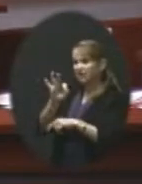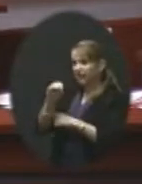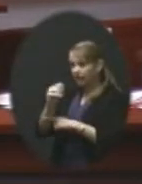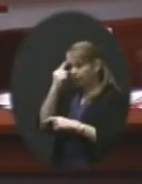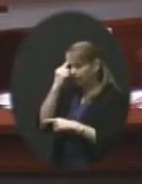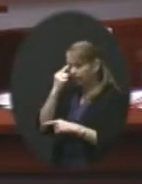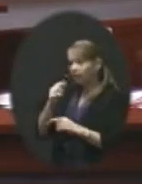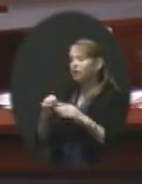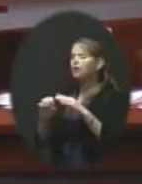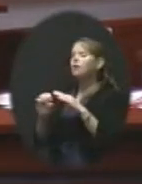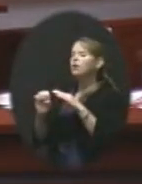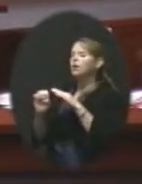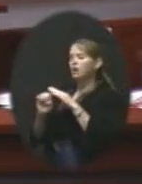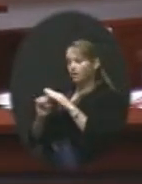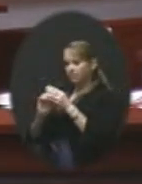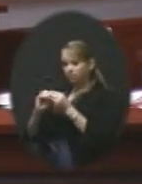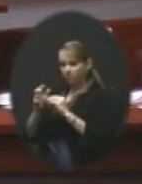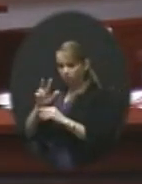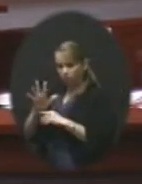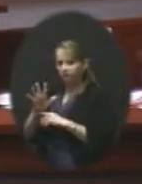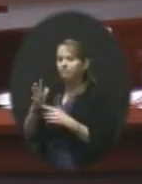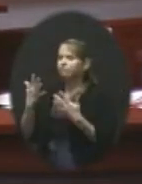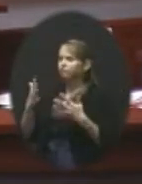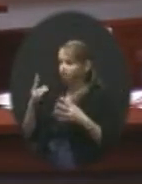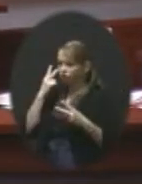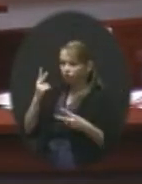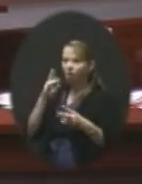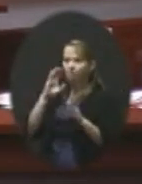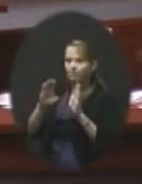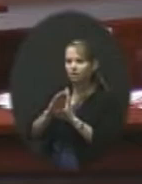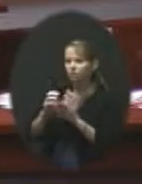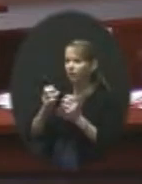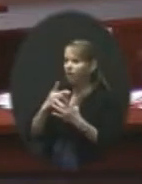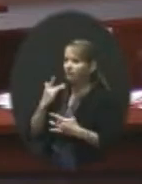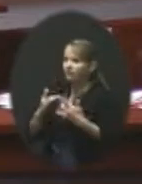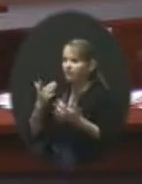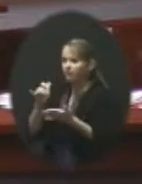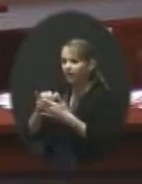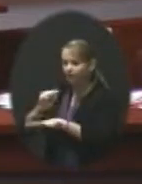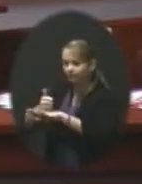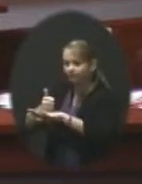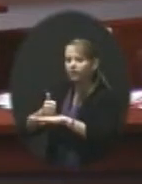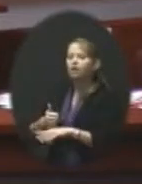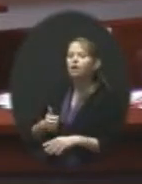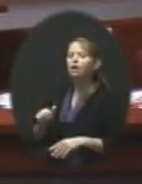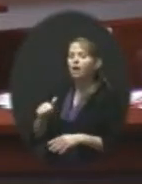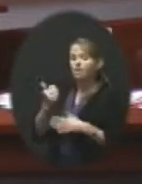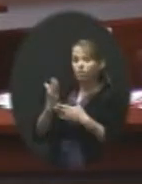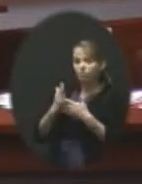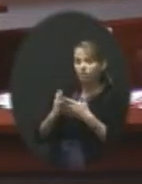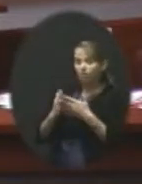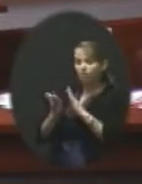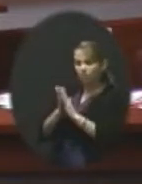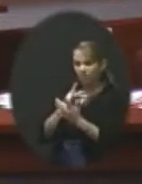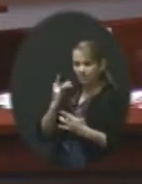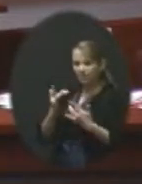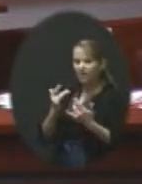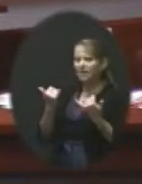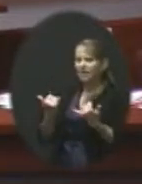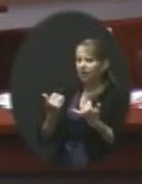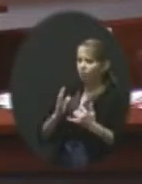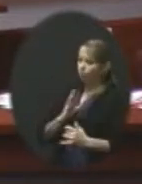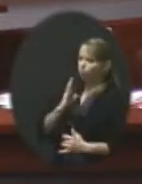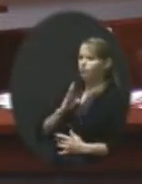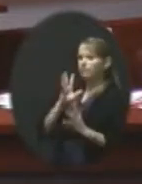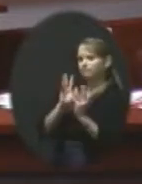Elementary number 35, you saw some pictures. Again, a lot of excitement for that to come up. And then the other piece that we're getting very excited about is we are now starting to formally meet to talk